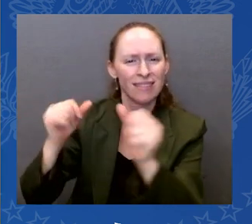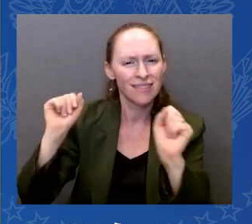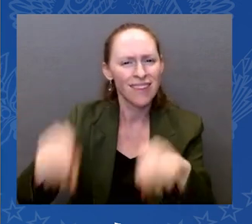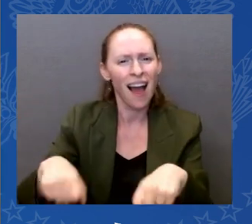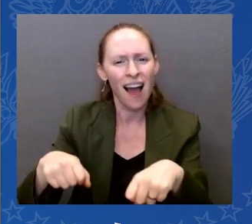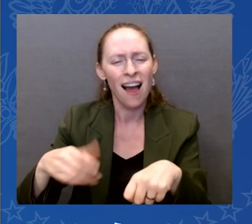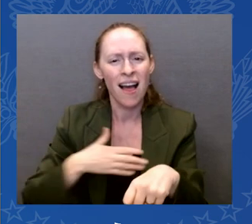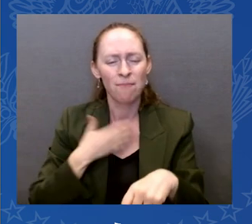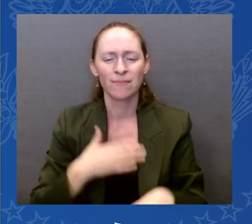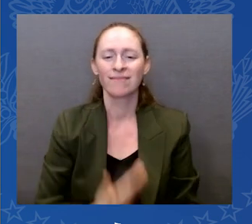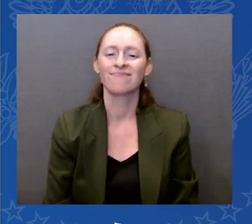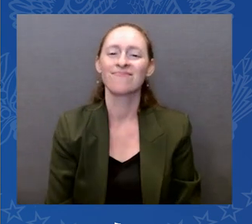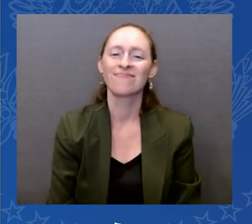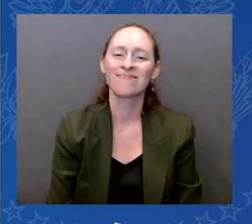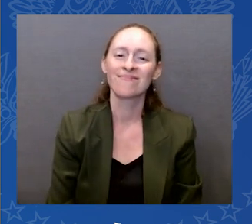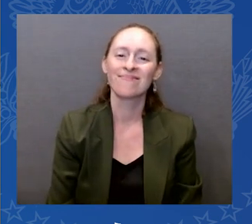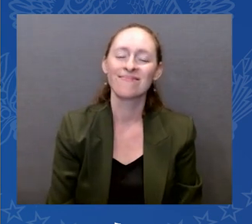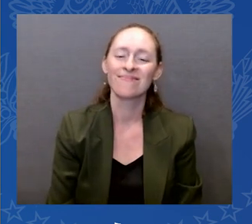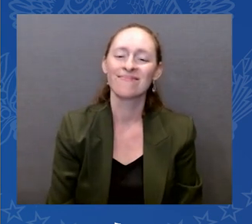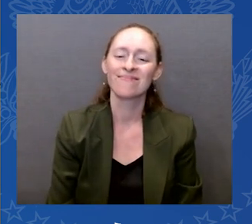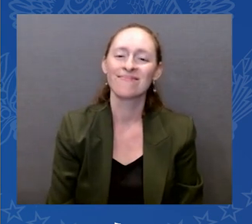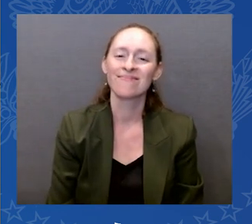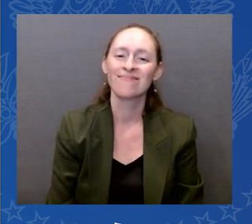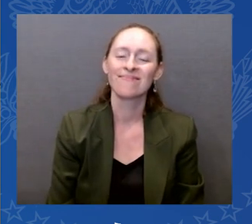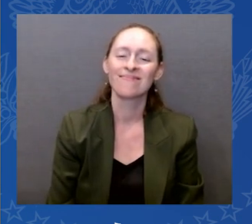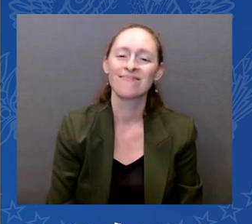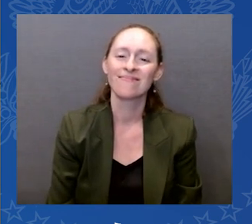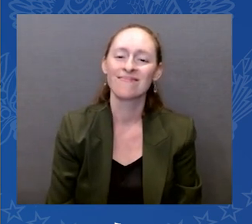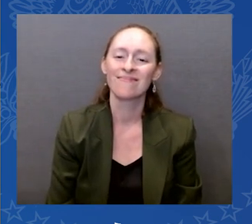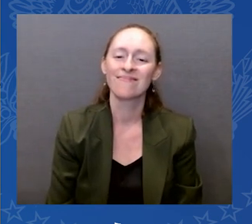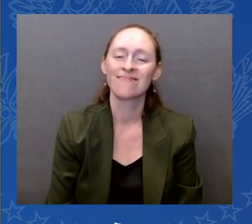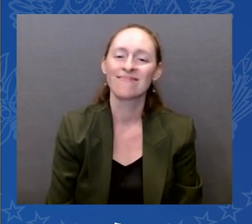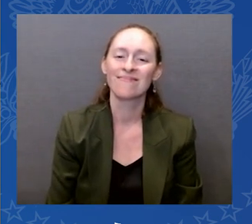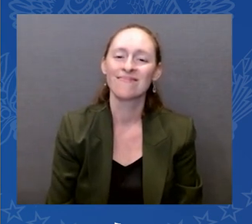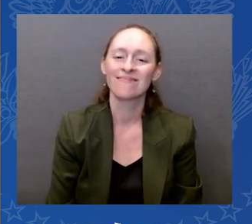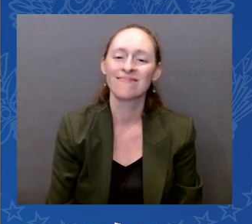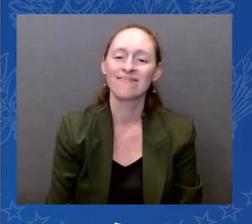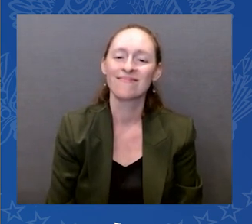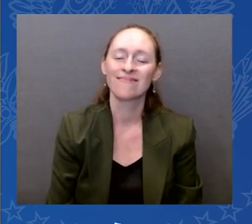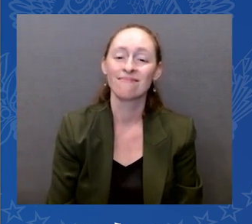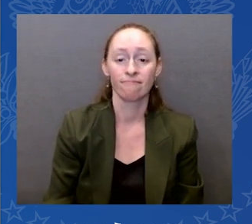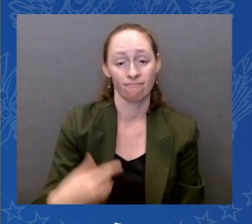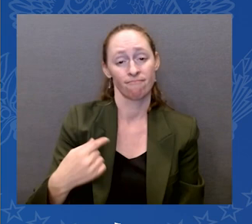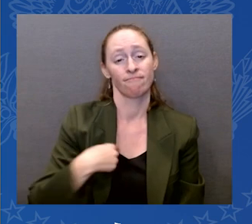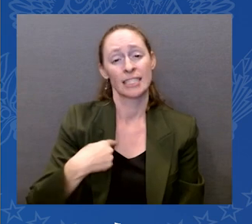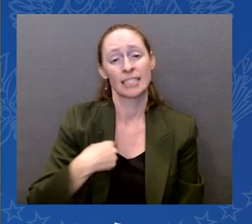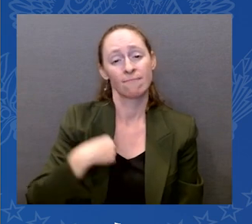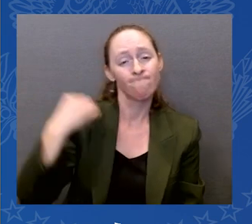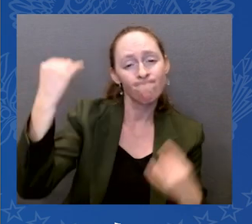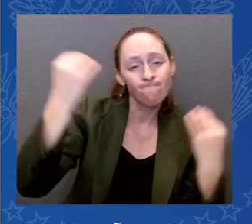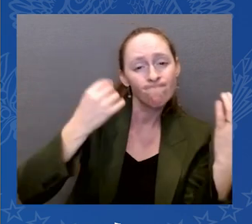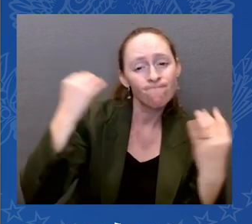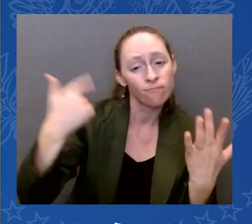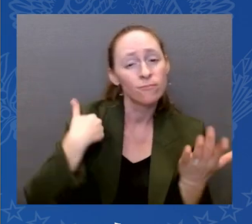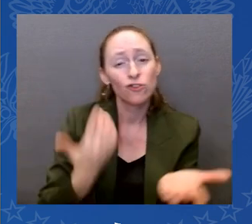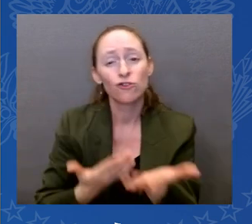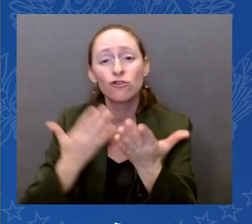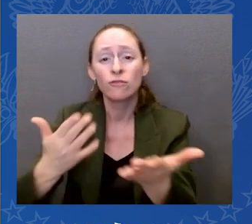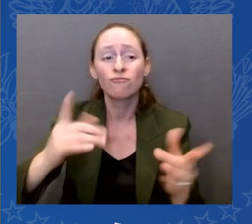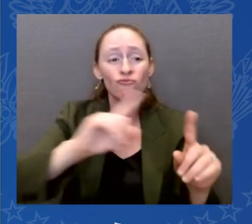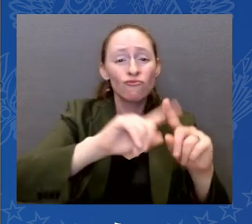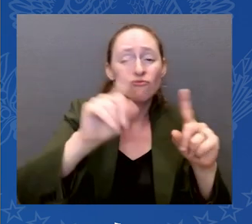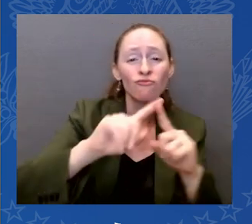other good organization in this country to make it real. The nation always, always work in